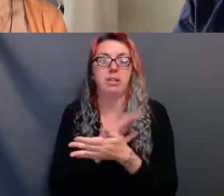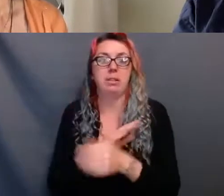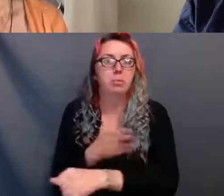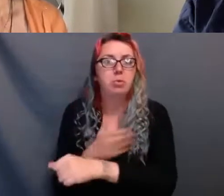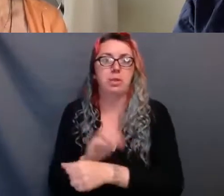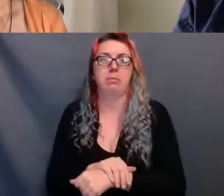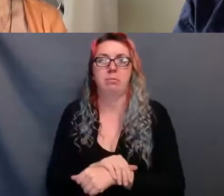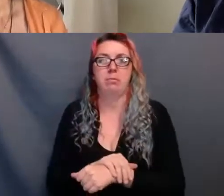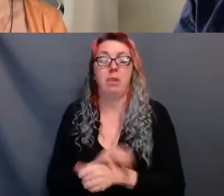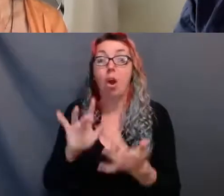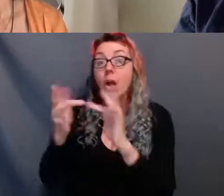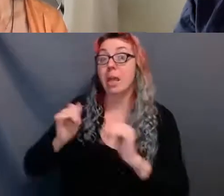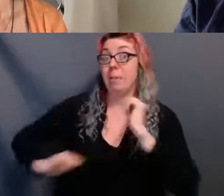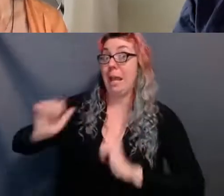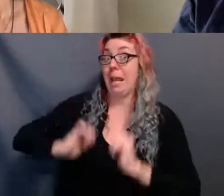readings to help us through?